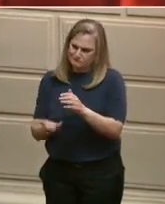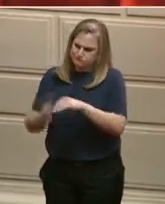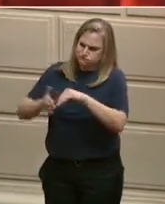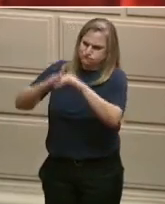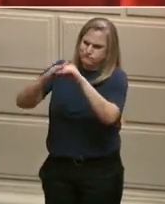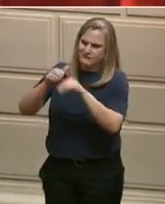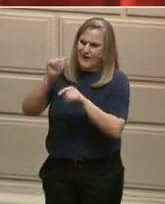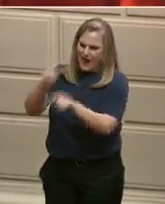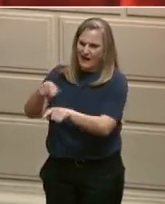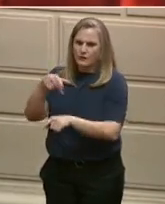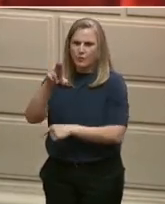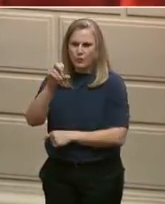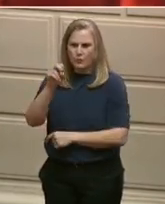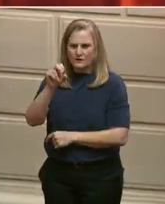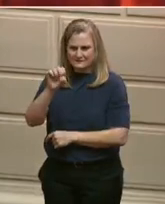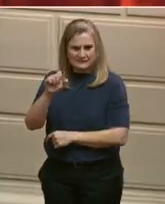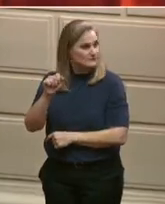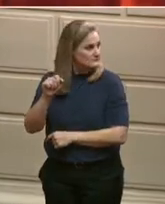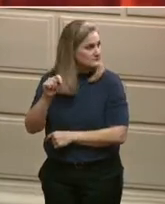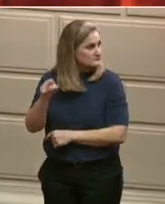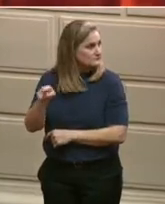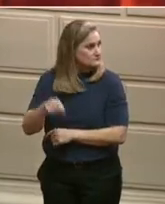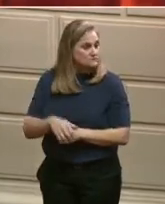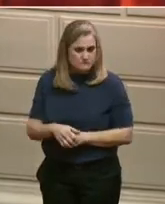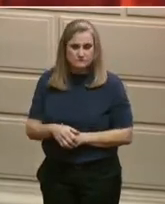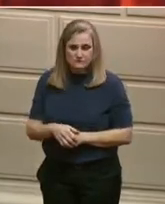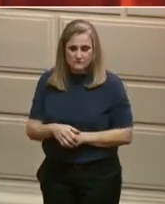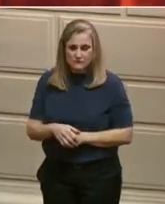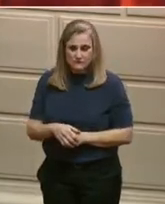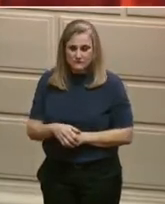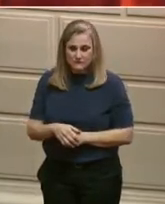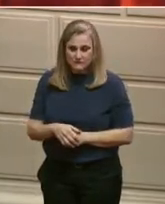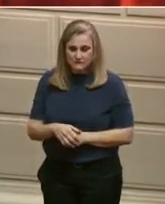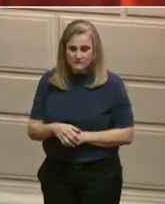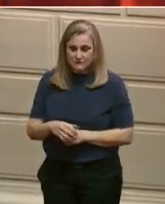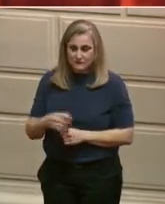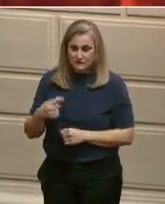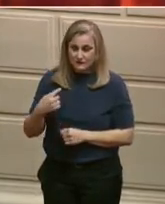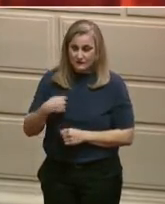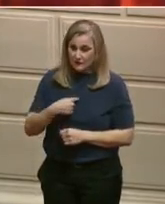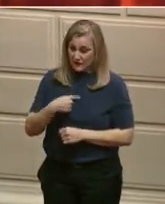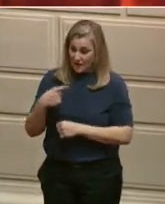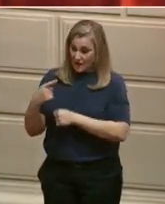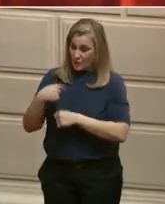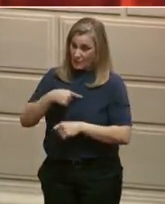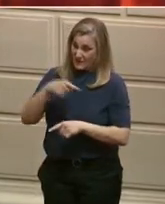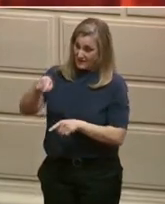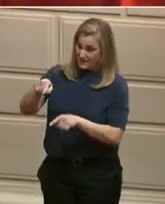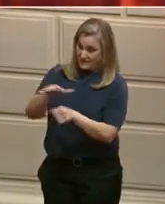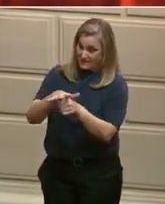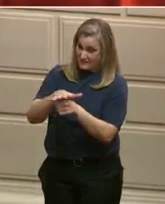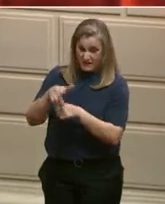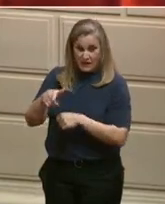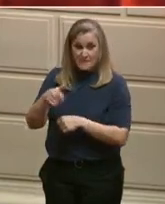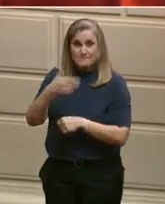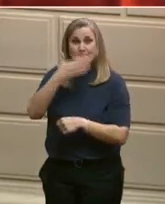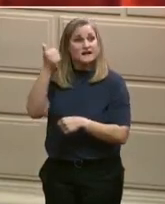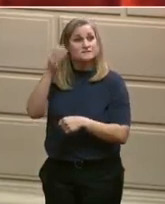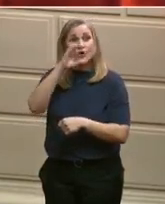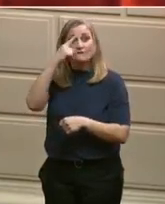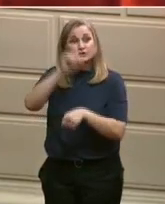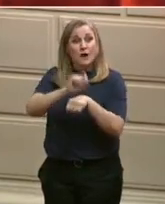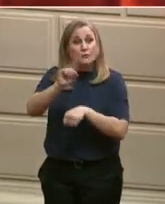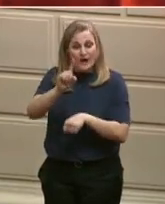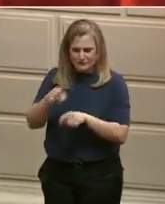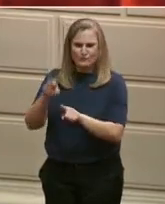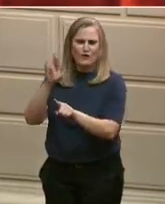ranked second best in the nation for young workers seeking a job. And we're ranked in the top 10 best states